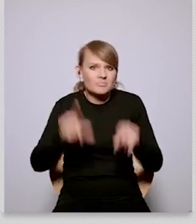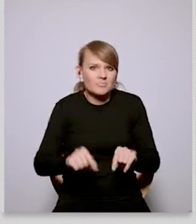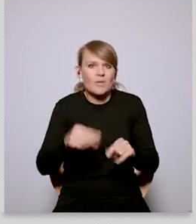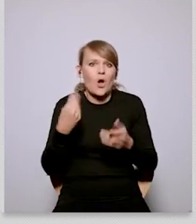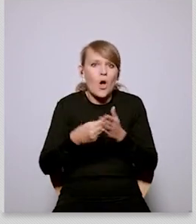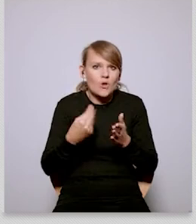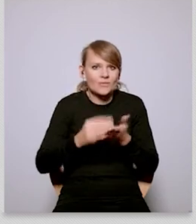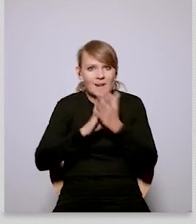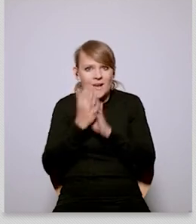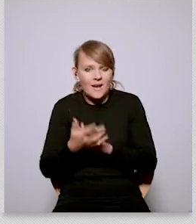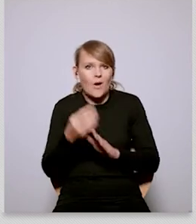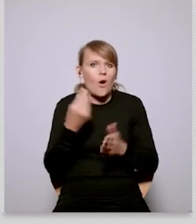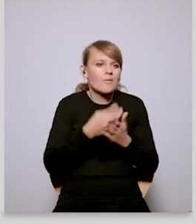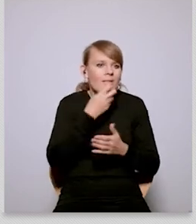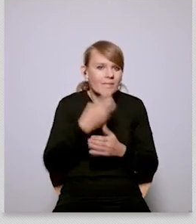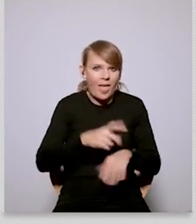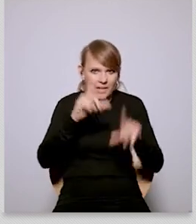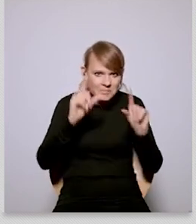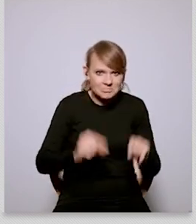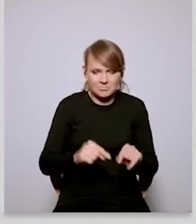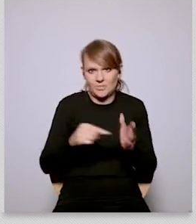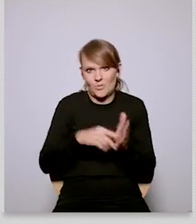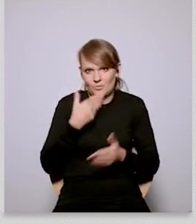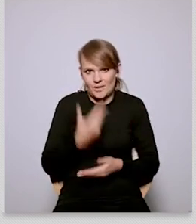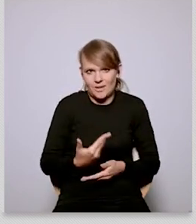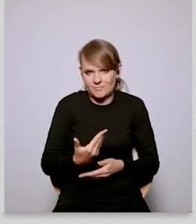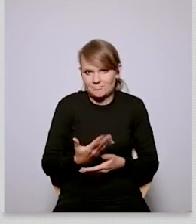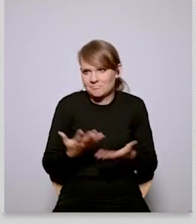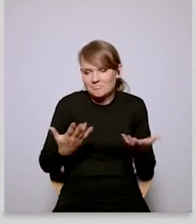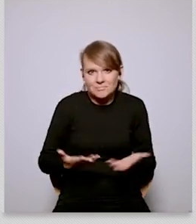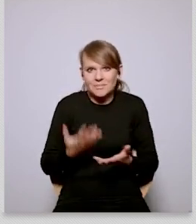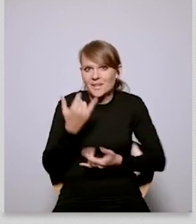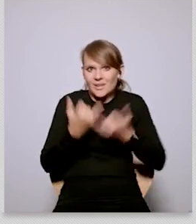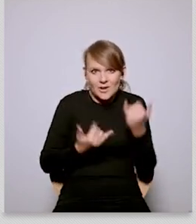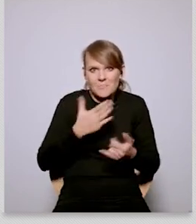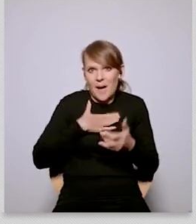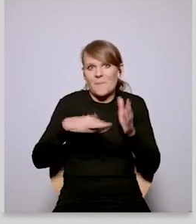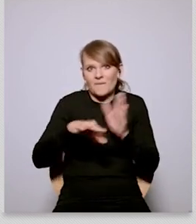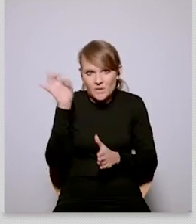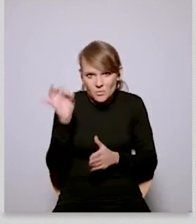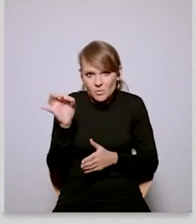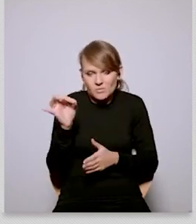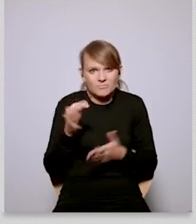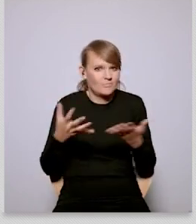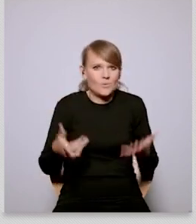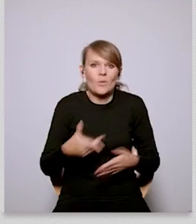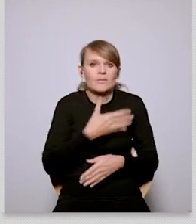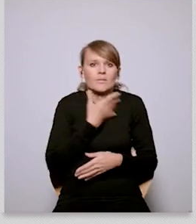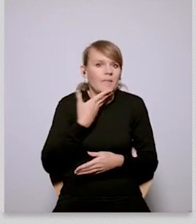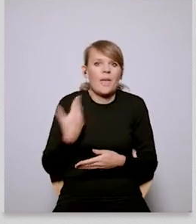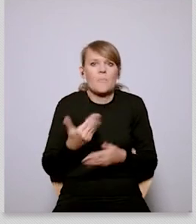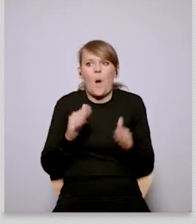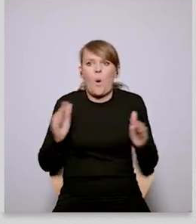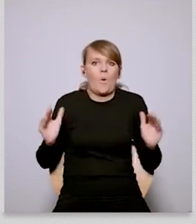countries is not negative in itself because it reduces the cost of energy transition for our